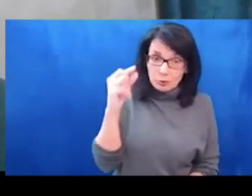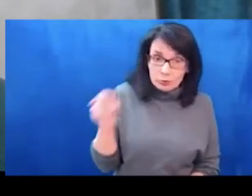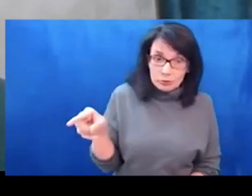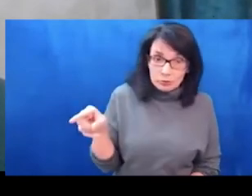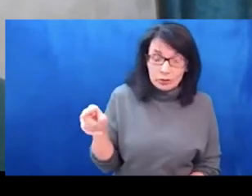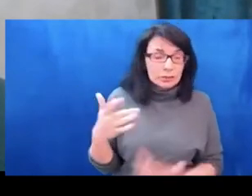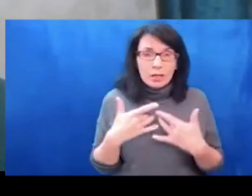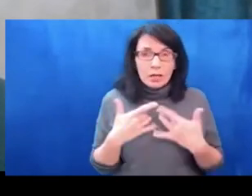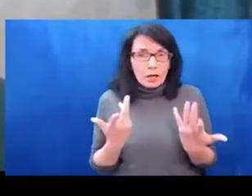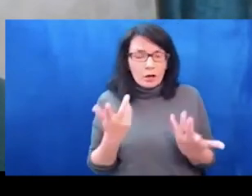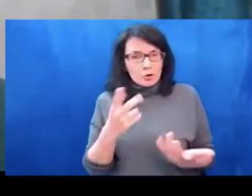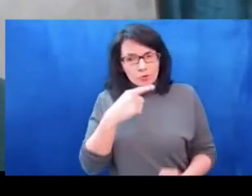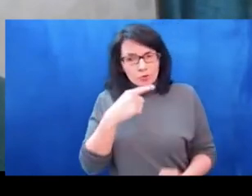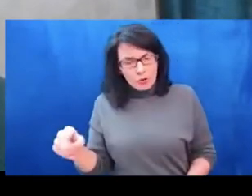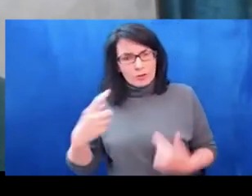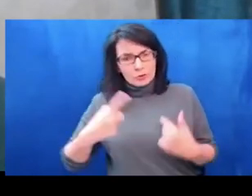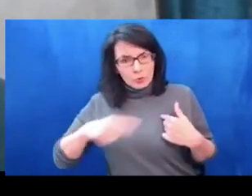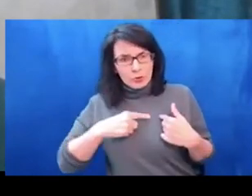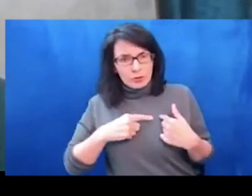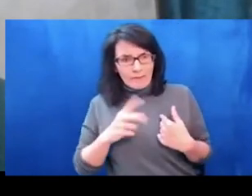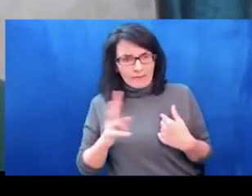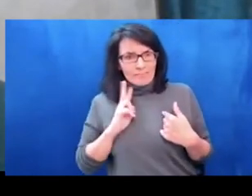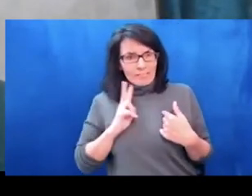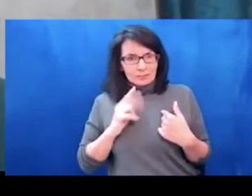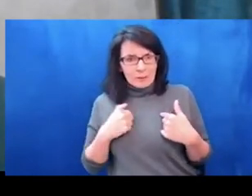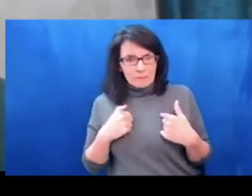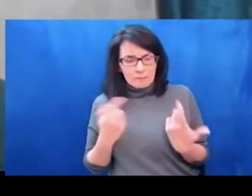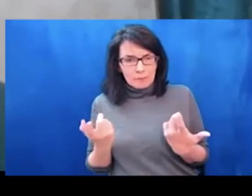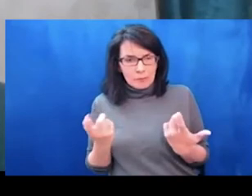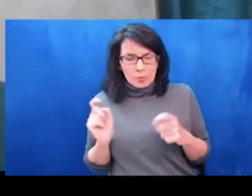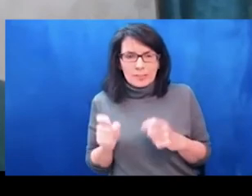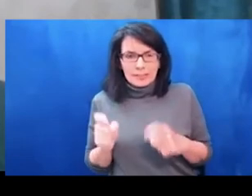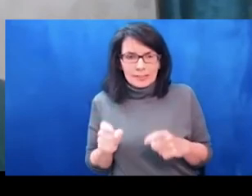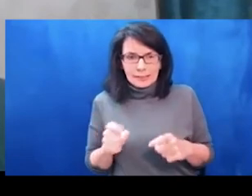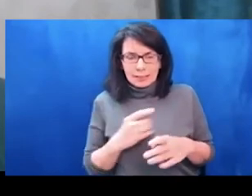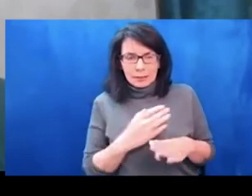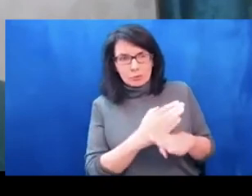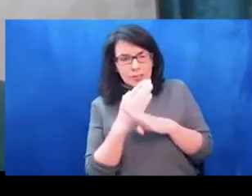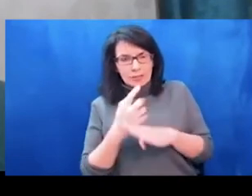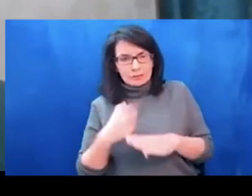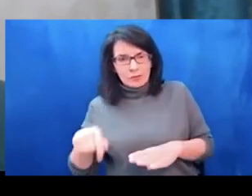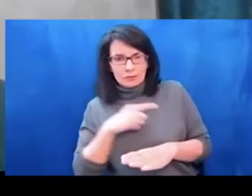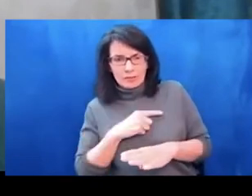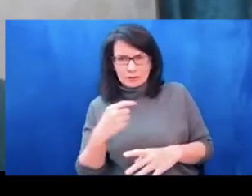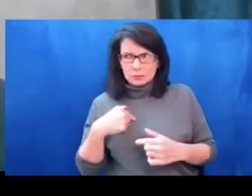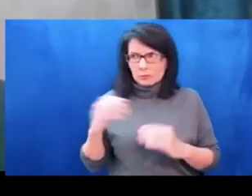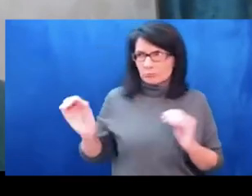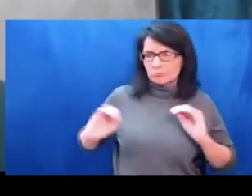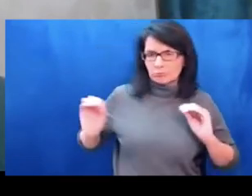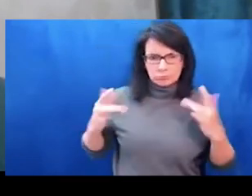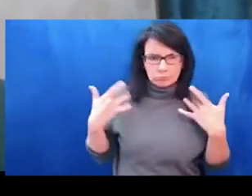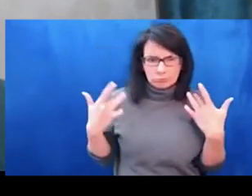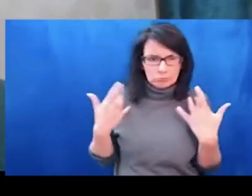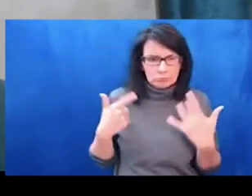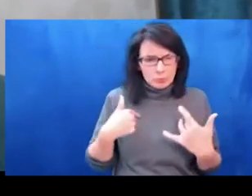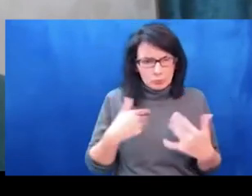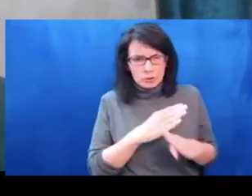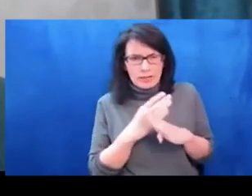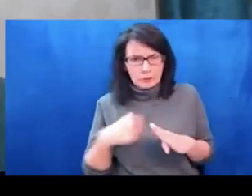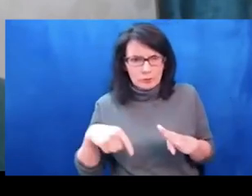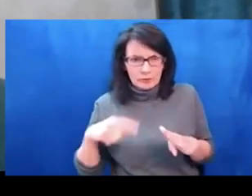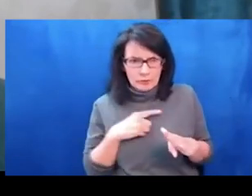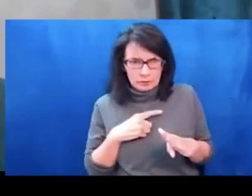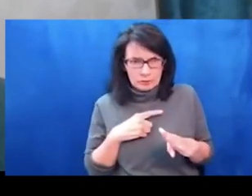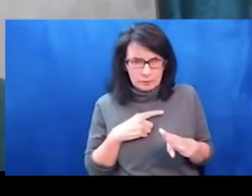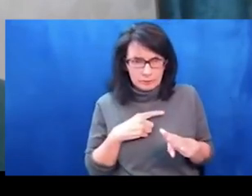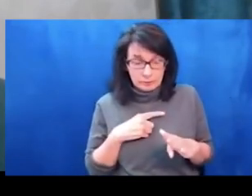Russian propaganda has no believers at all. Apparently, there are the usual tankies in the West and the usual